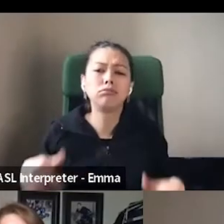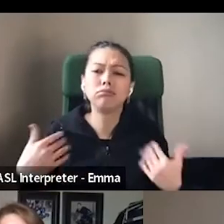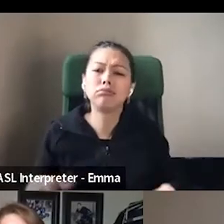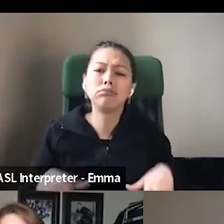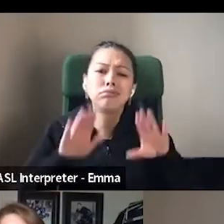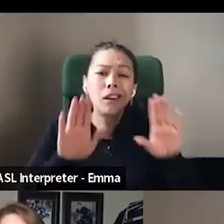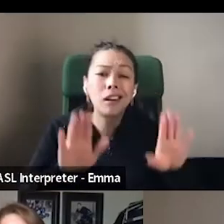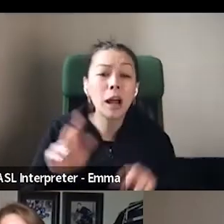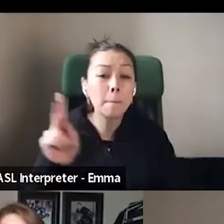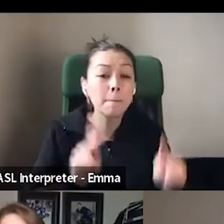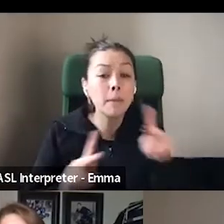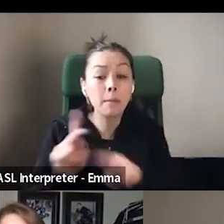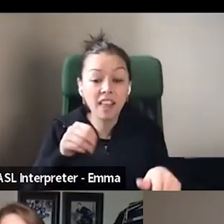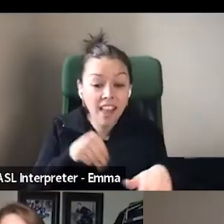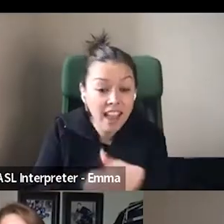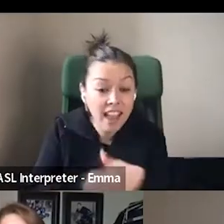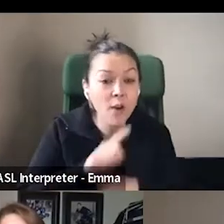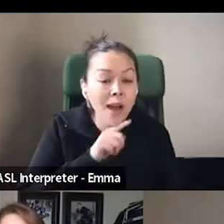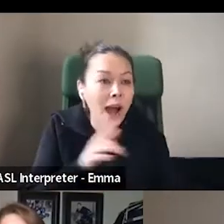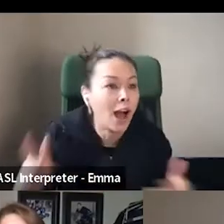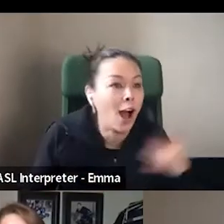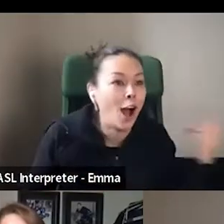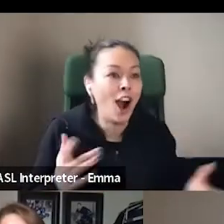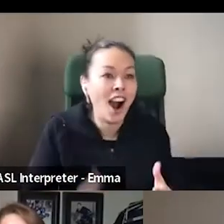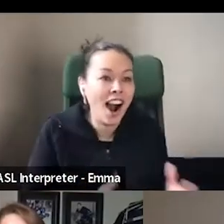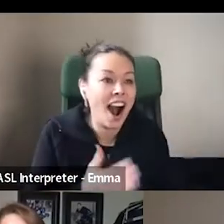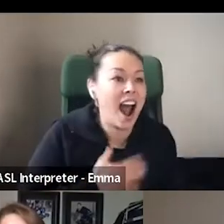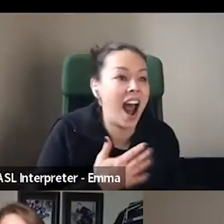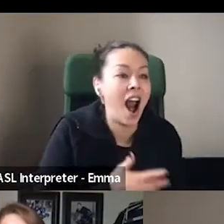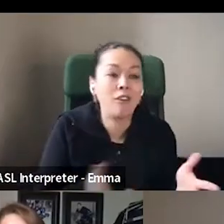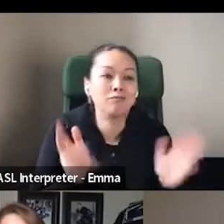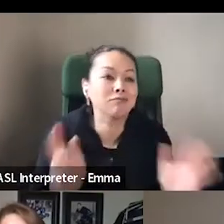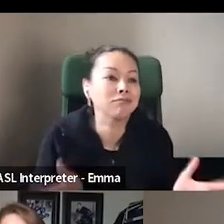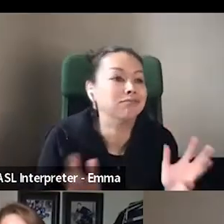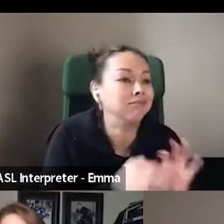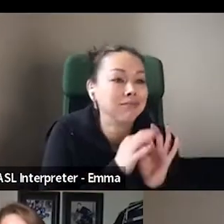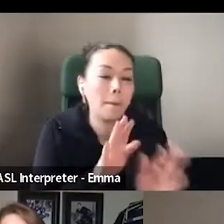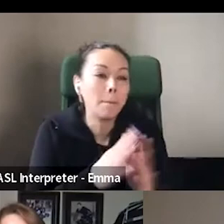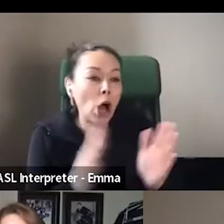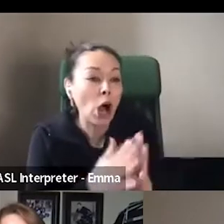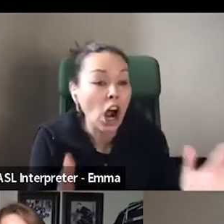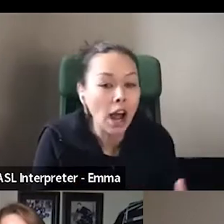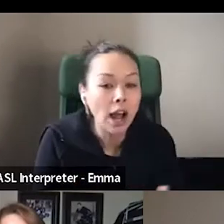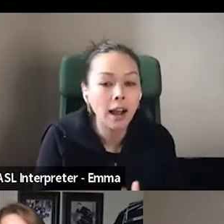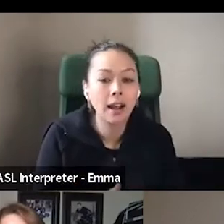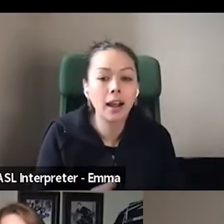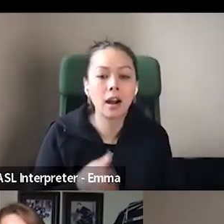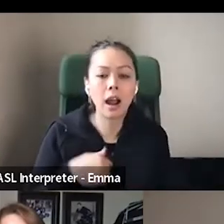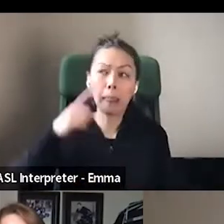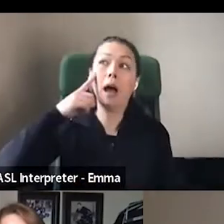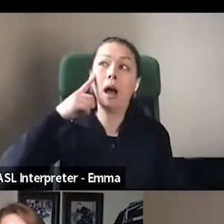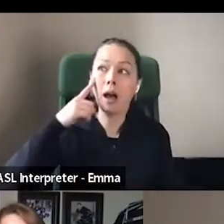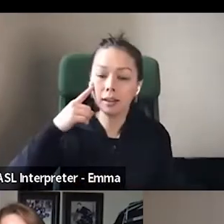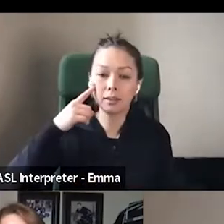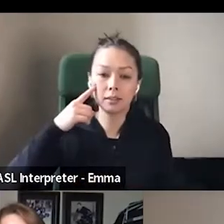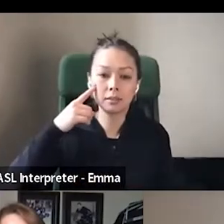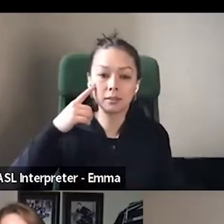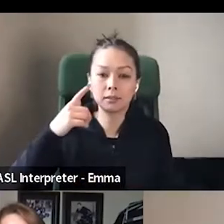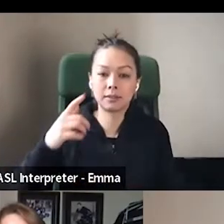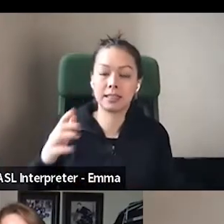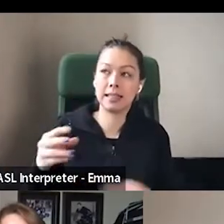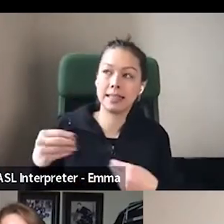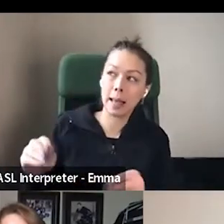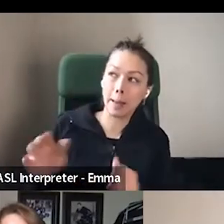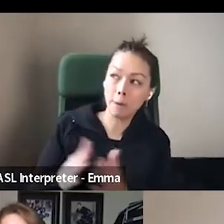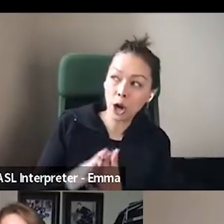excited to see me. They're so happy to talk about books. I thought, Oh, as a bookseller, I get to talk about books. And I do like, I